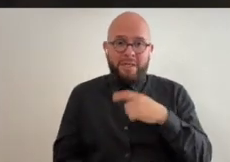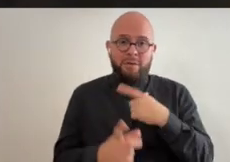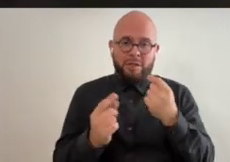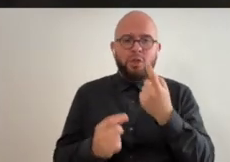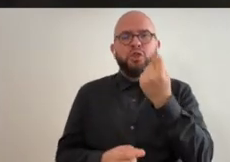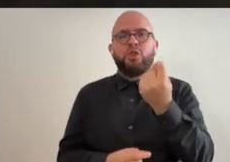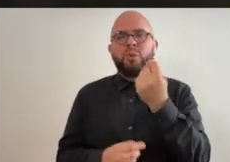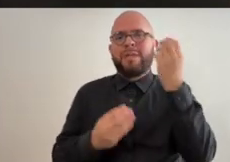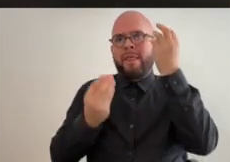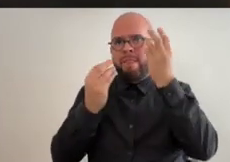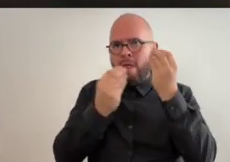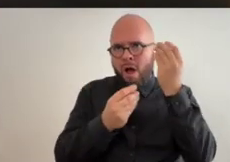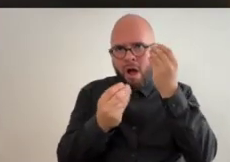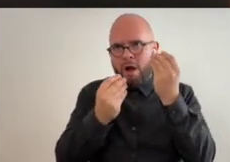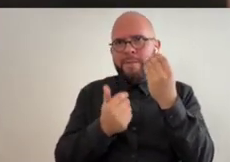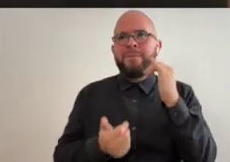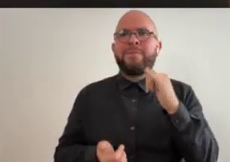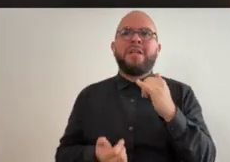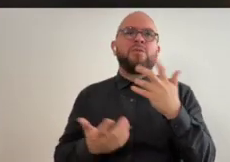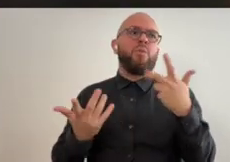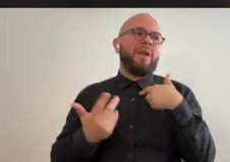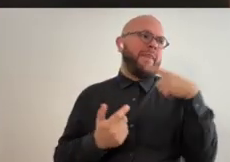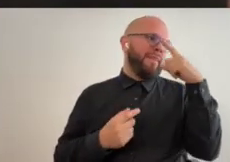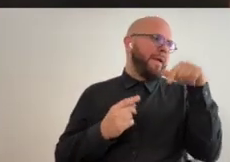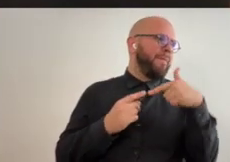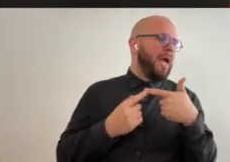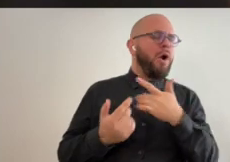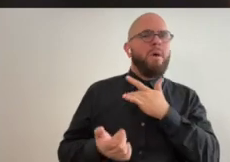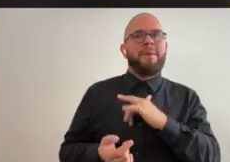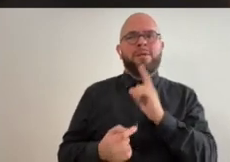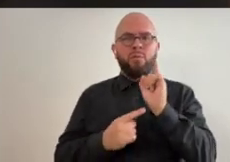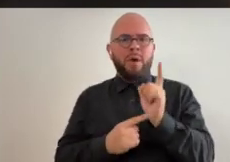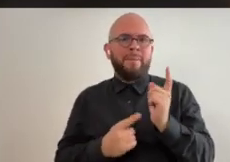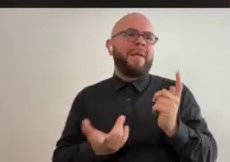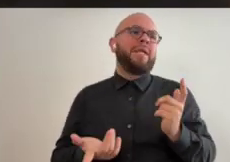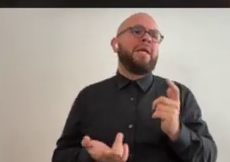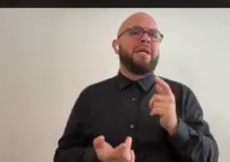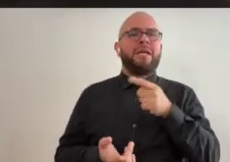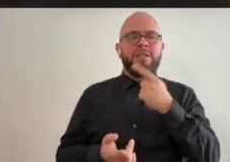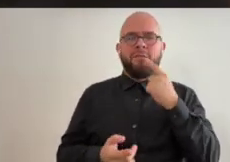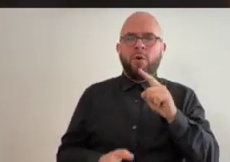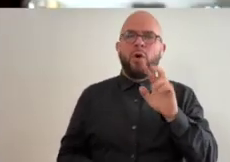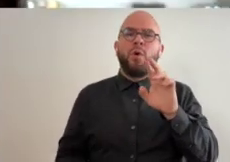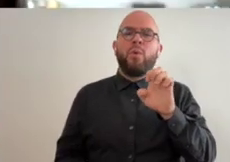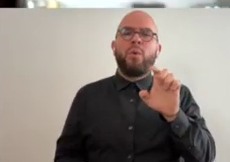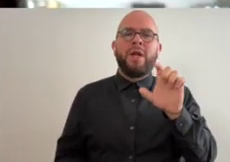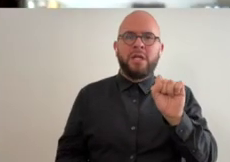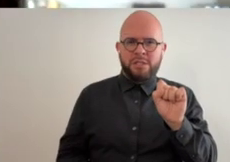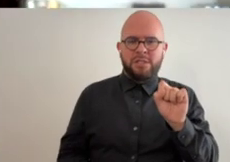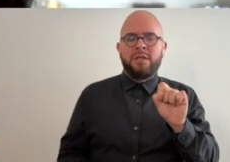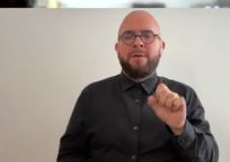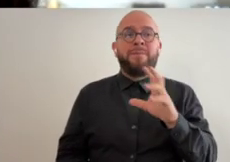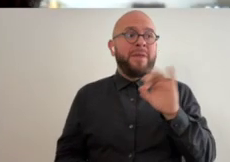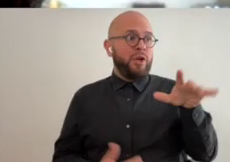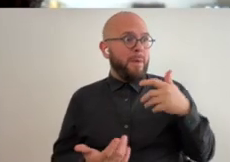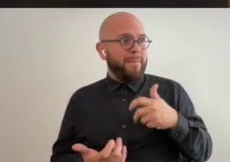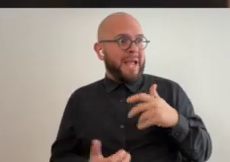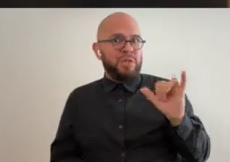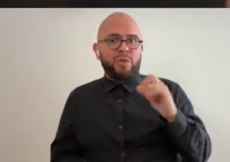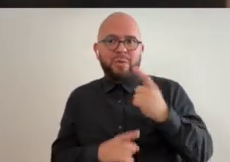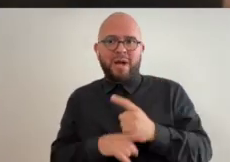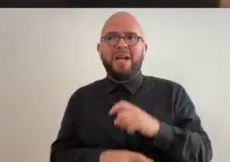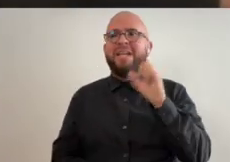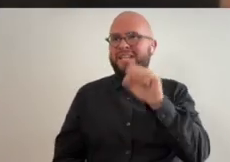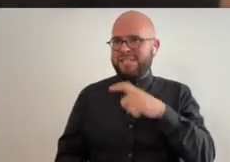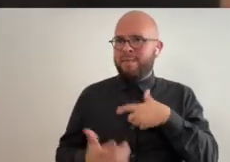tuesday thoughts and it's just like things i think about it's a minute long it's made for reals and your band oh my band